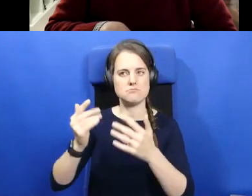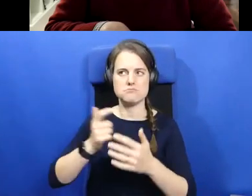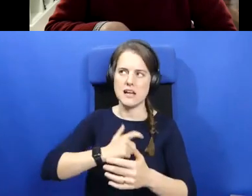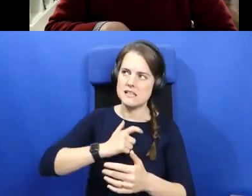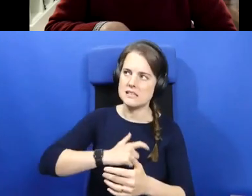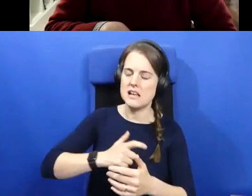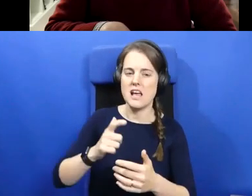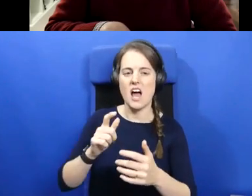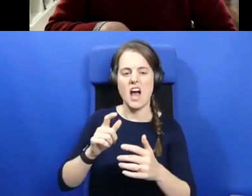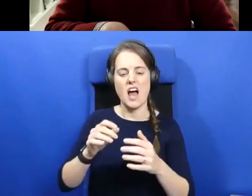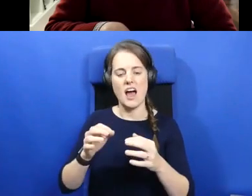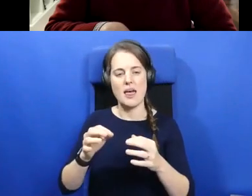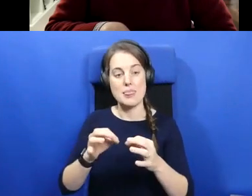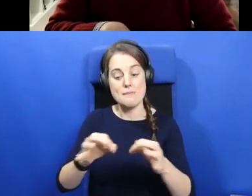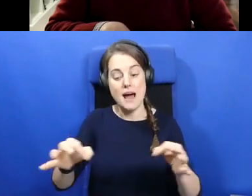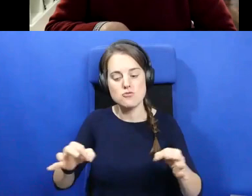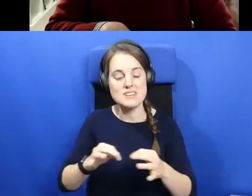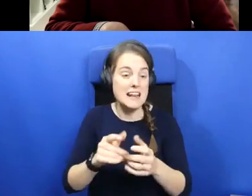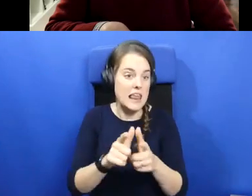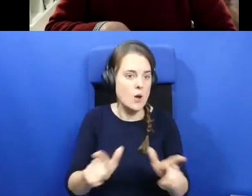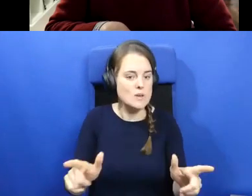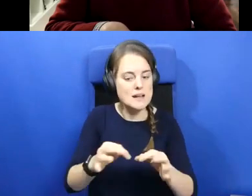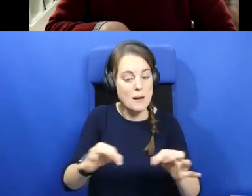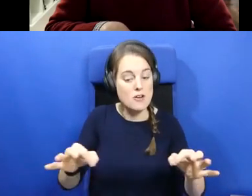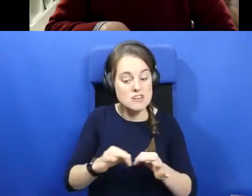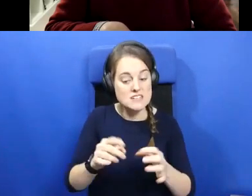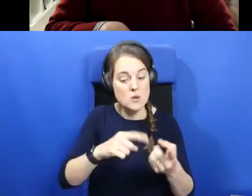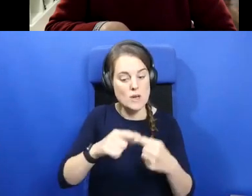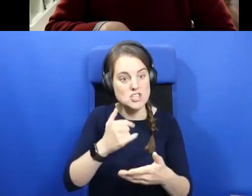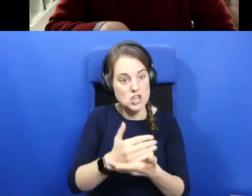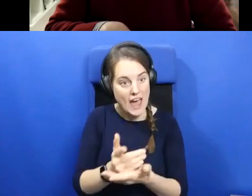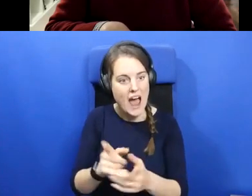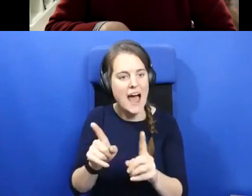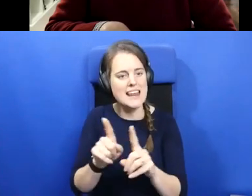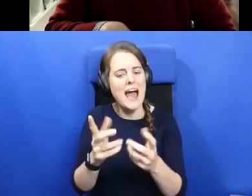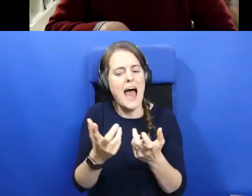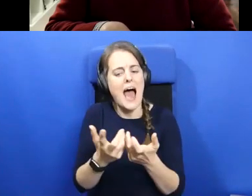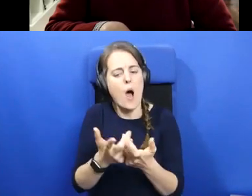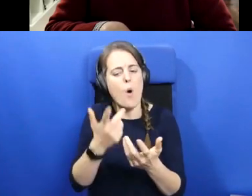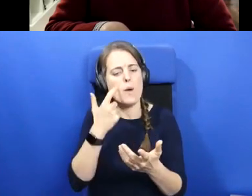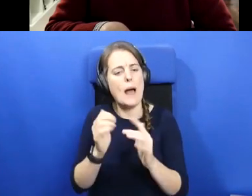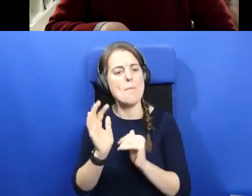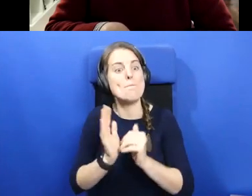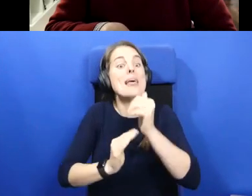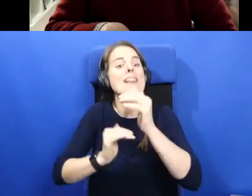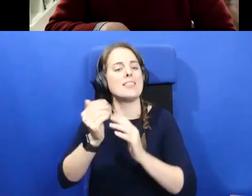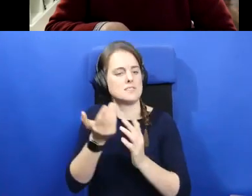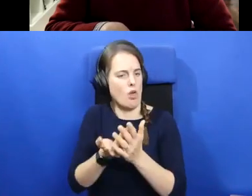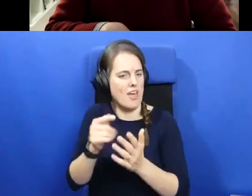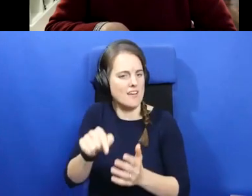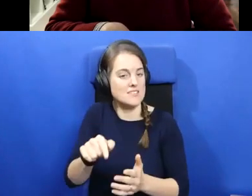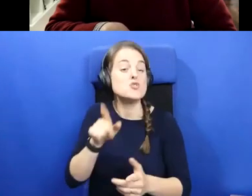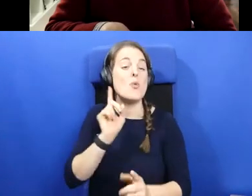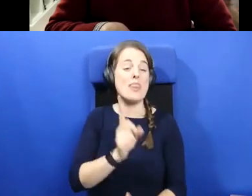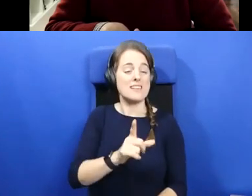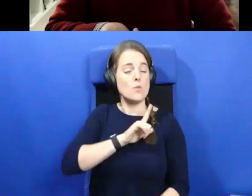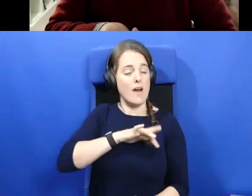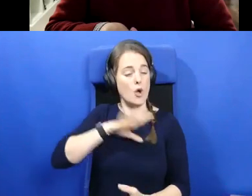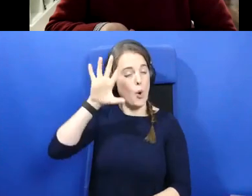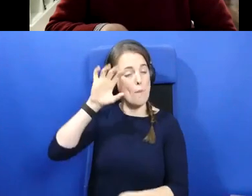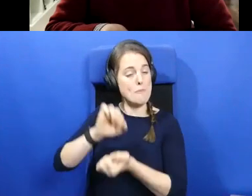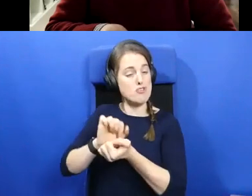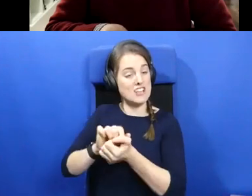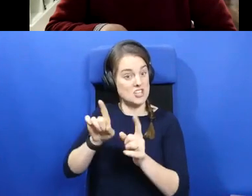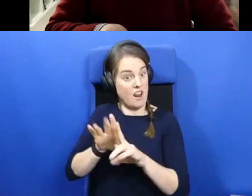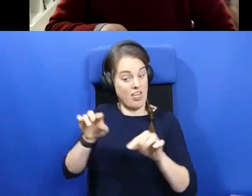all, that we all share and, uh, also in the way that we can build on those. And that's what commemorations like this are about, that